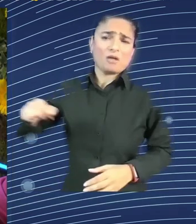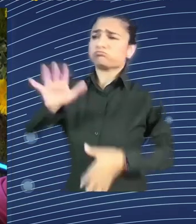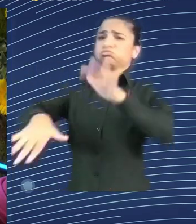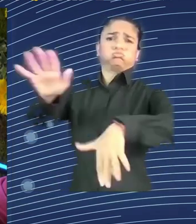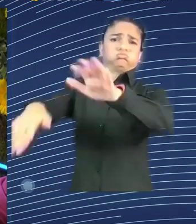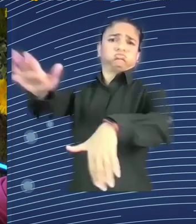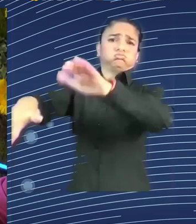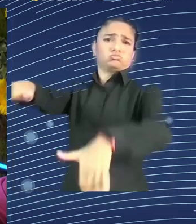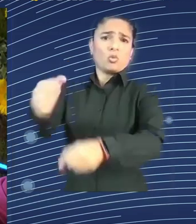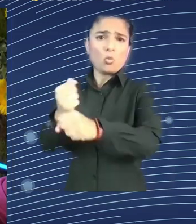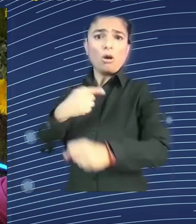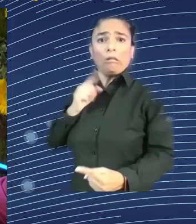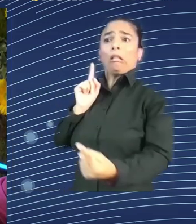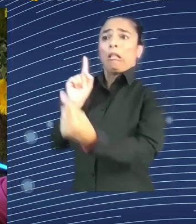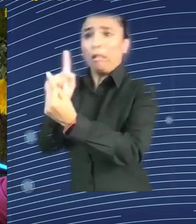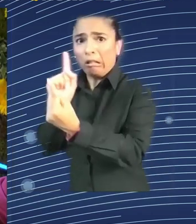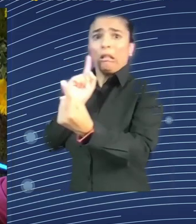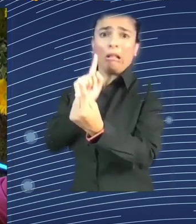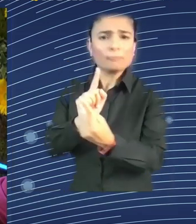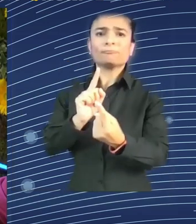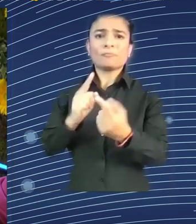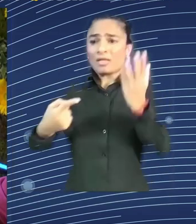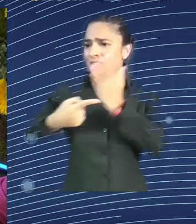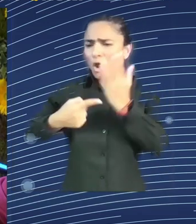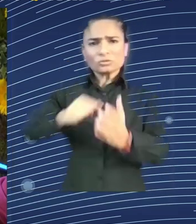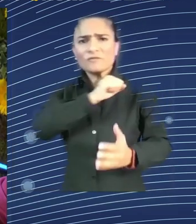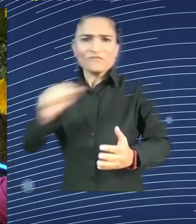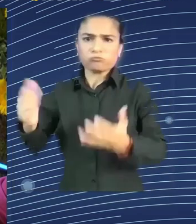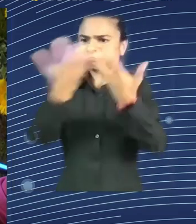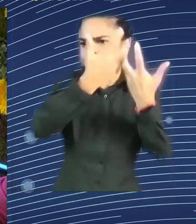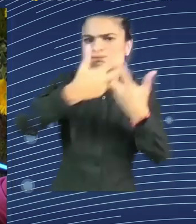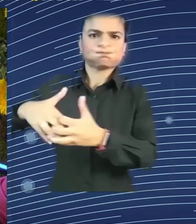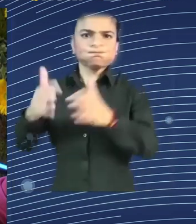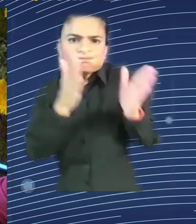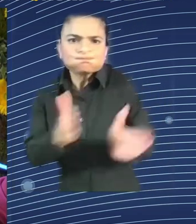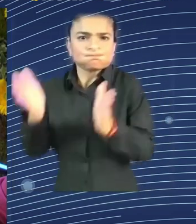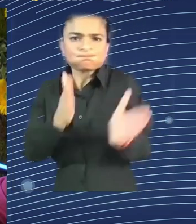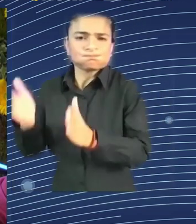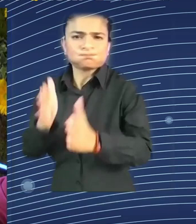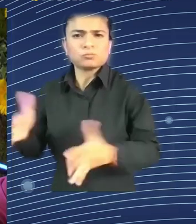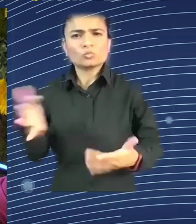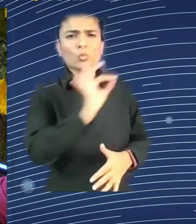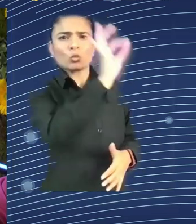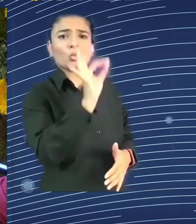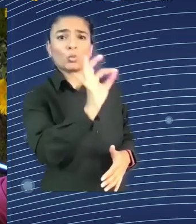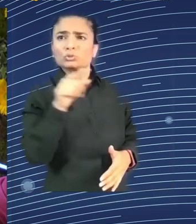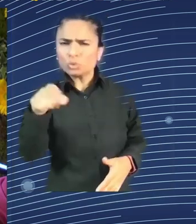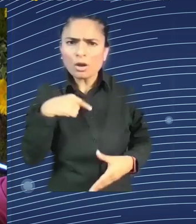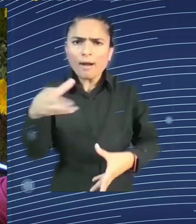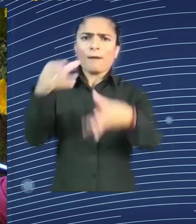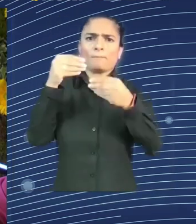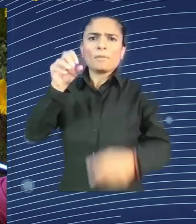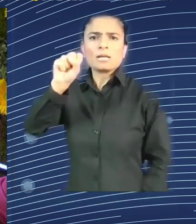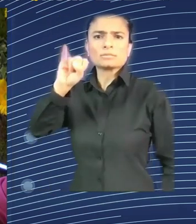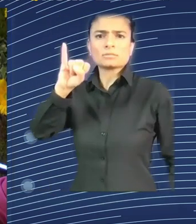your hand if you have a question or you want to make a comment. And I ask the mic runners, there are two, to please find two